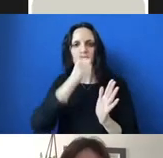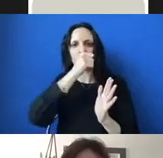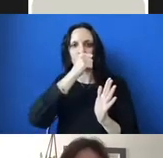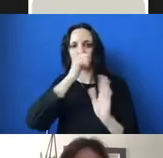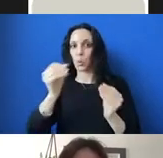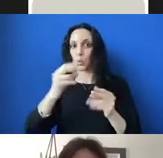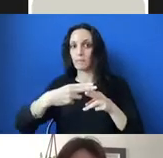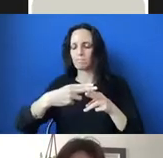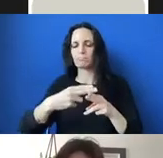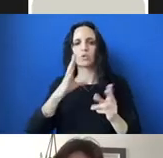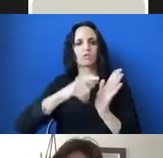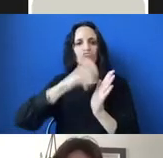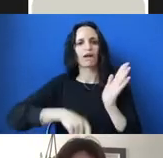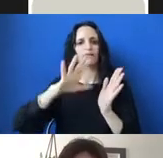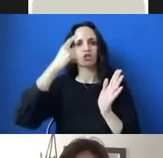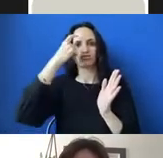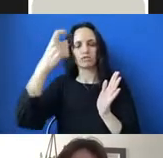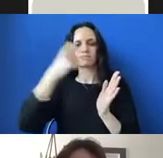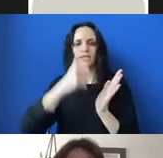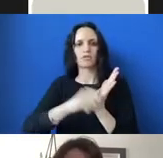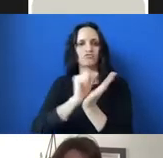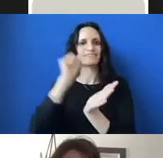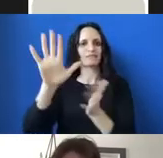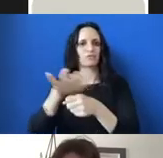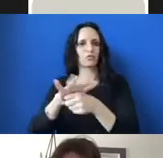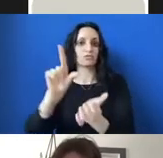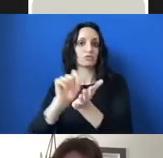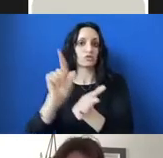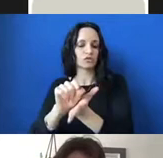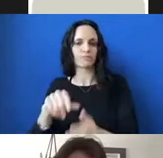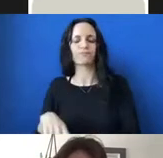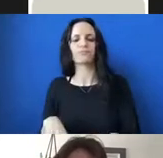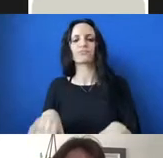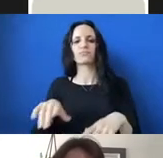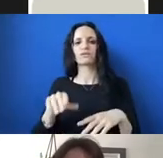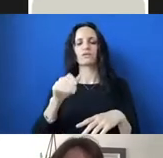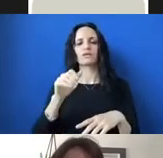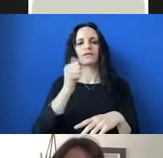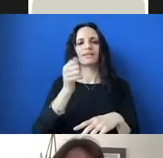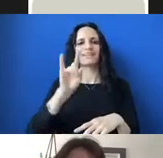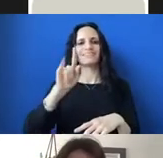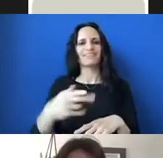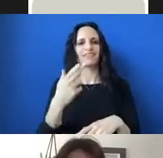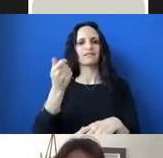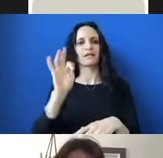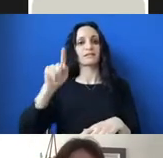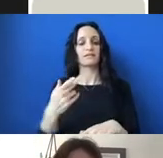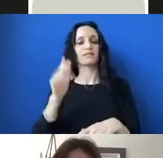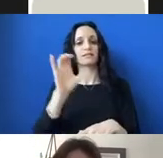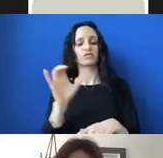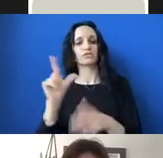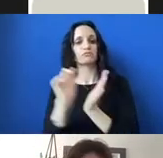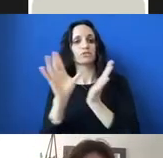write their dream in a letter to the printer of their local paper. And during the 18th and early 19th centuries, the printers often